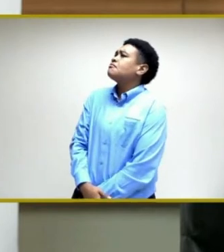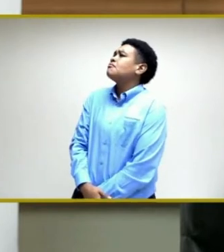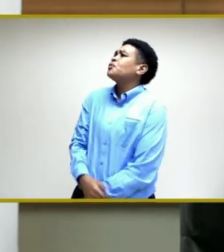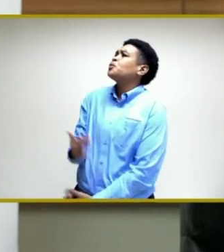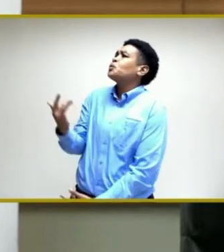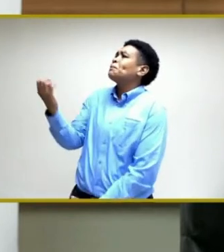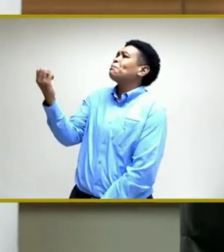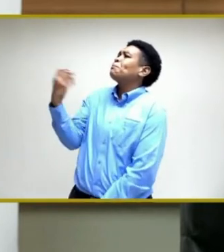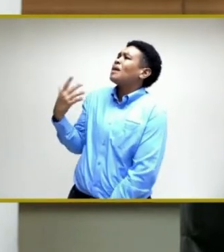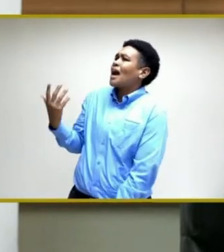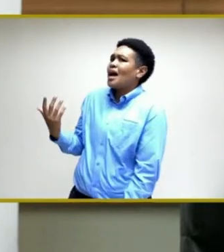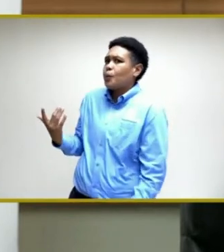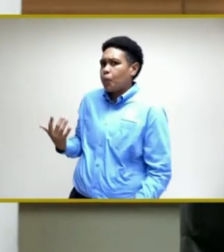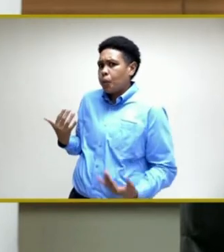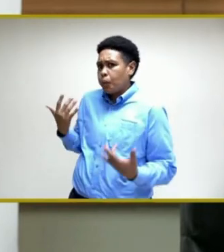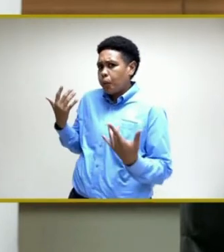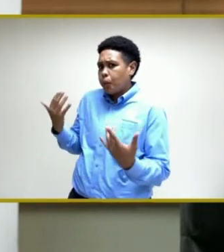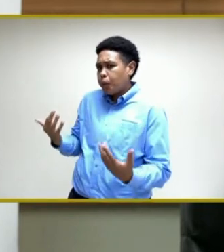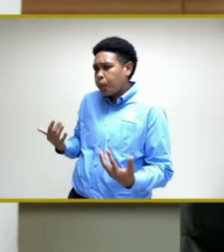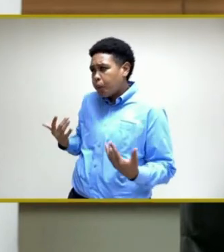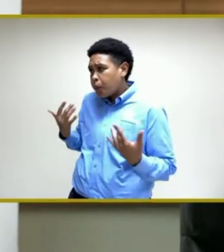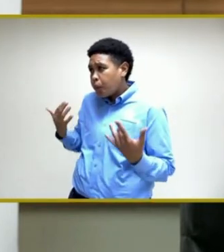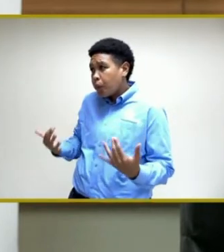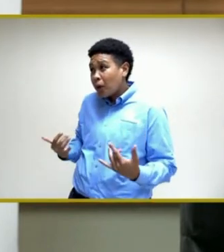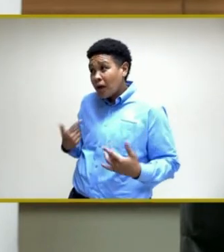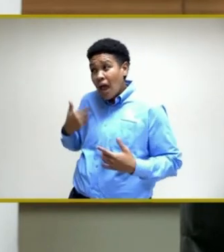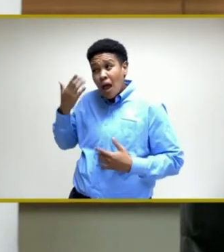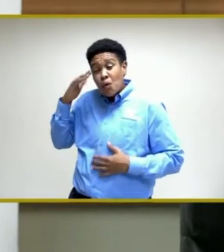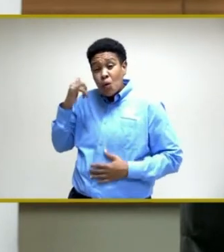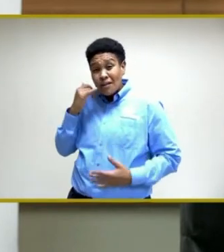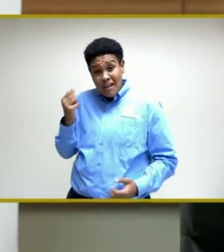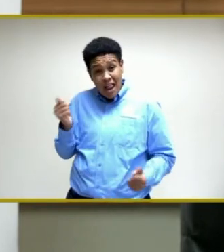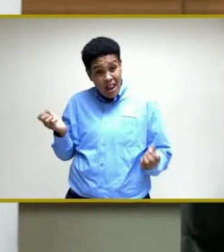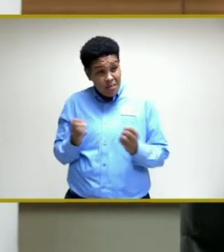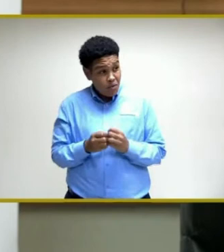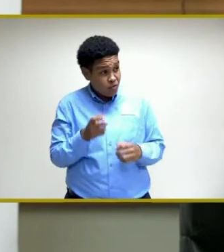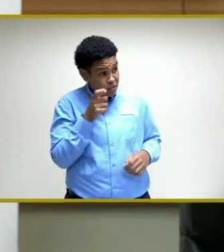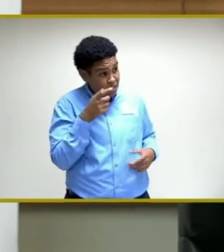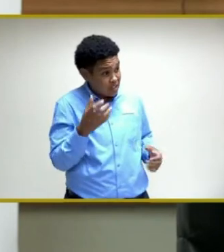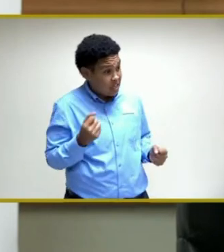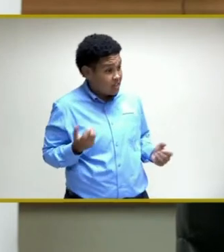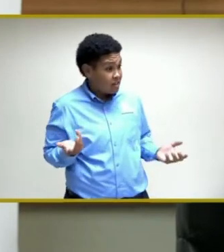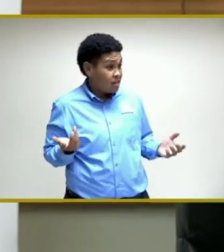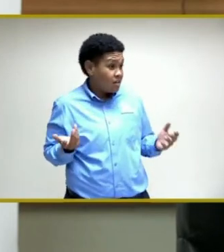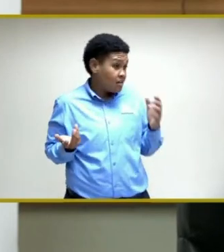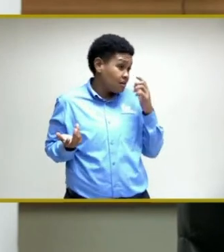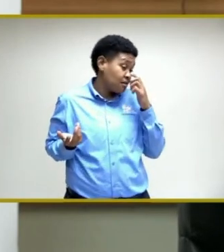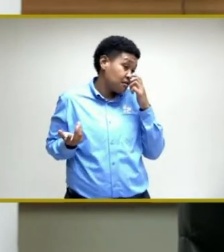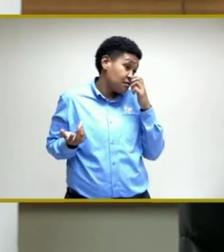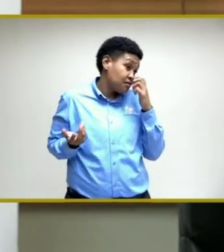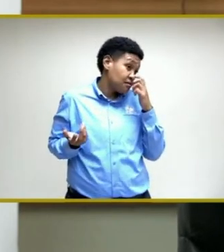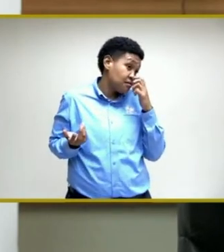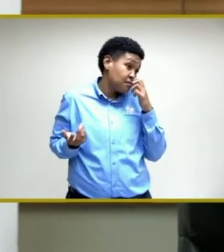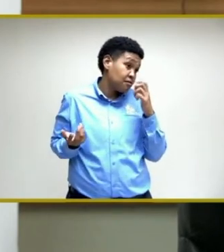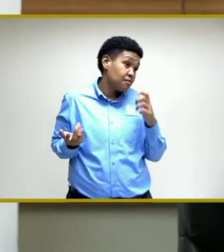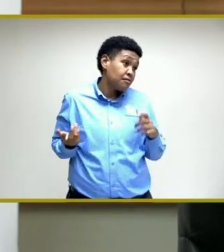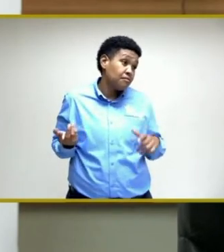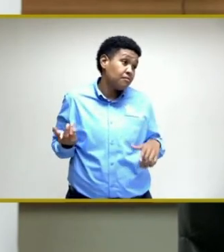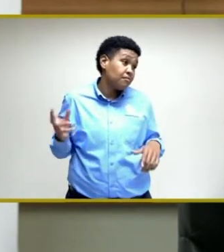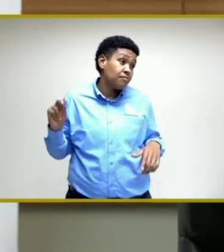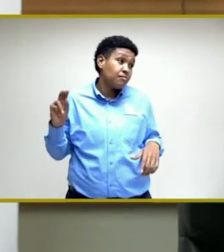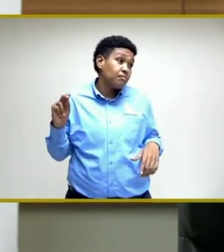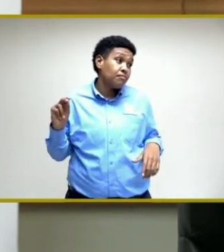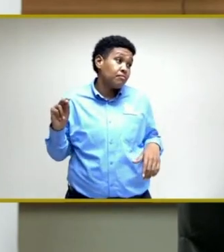back. I don't know if we have gotten any recently CMO. we any? No, we don't. Well,